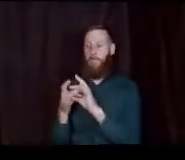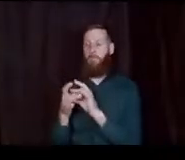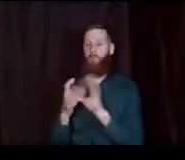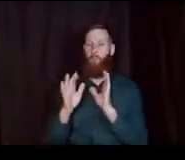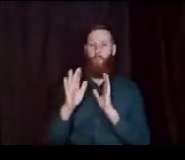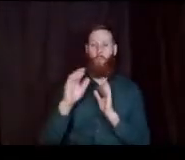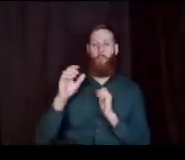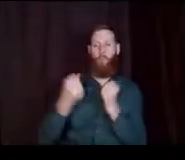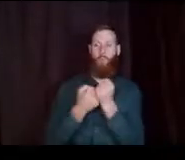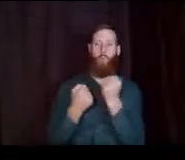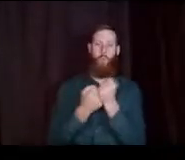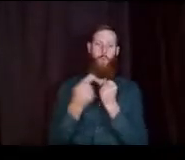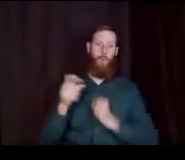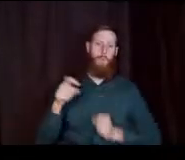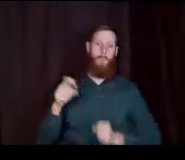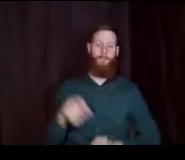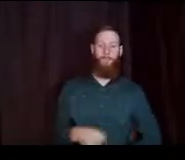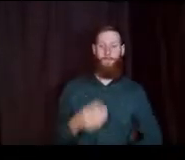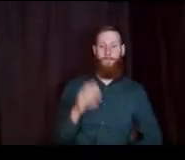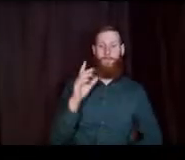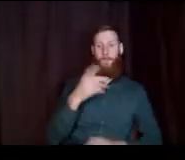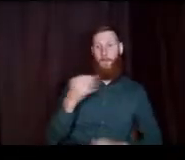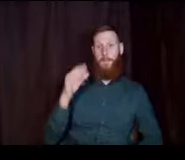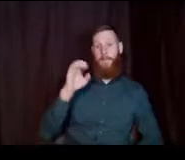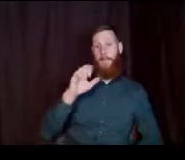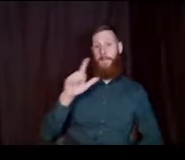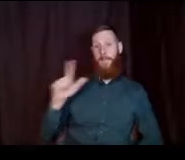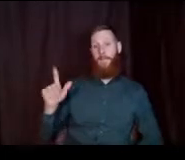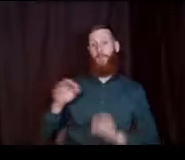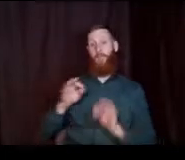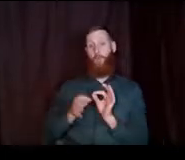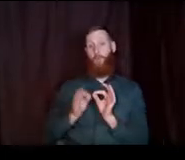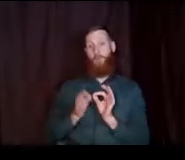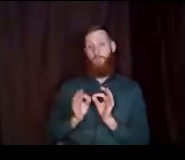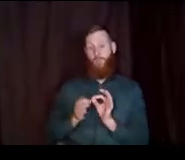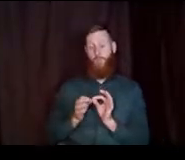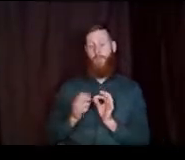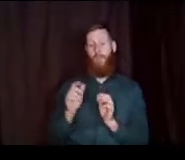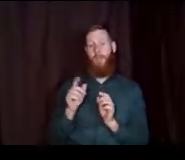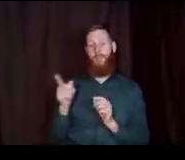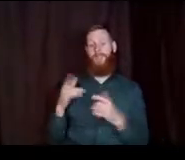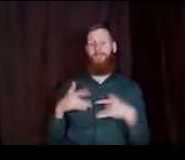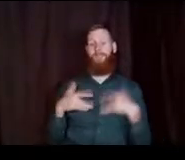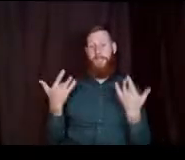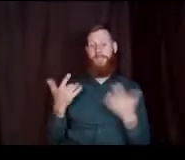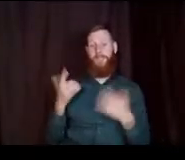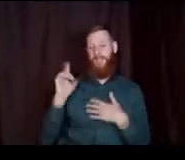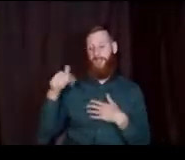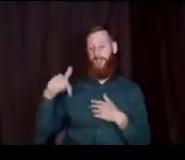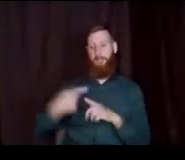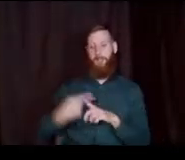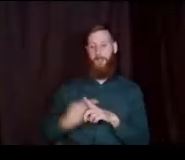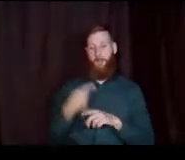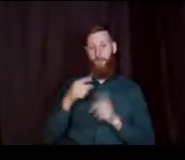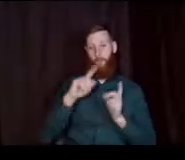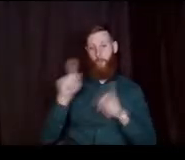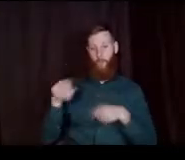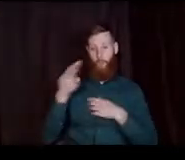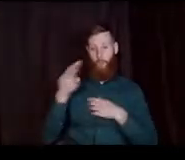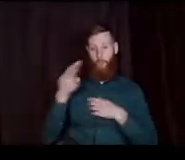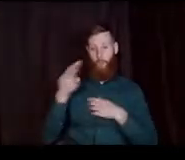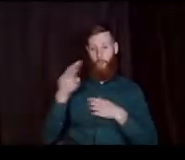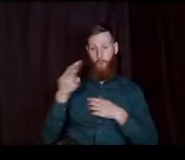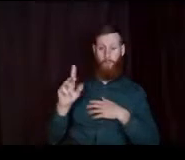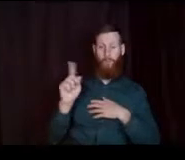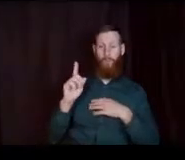We will also have ELL interpreters available at the events we have coming up later in the month. If you go to our website where